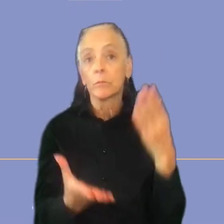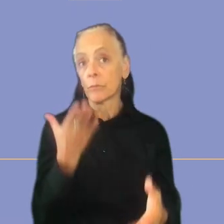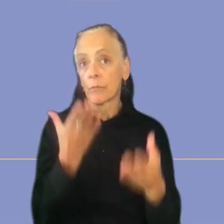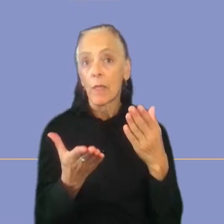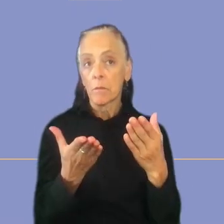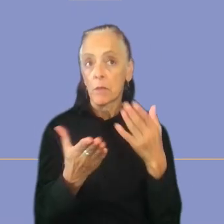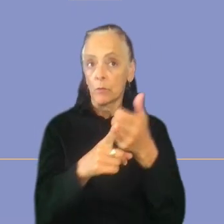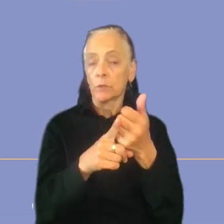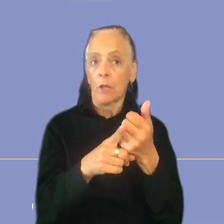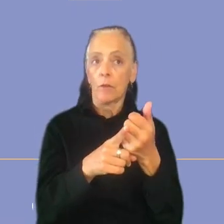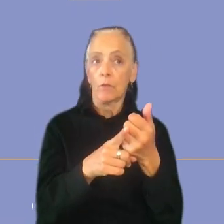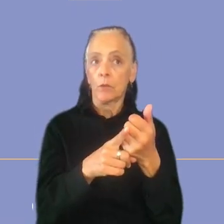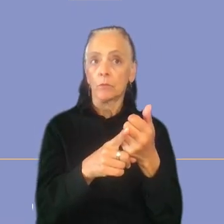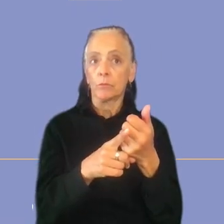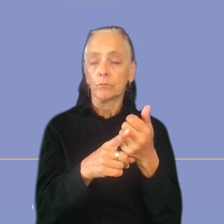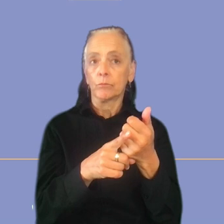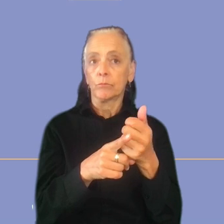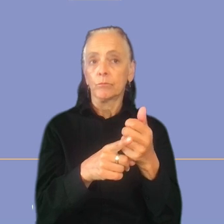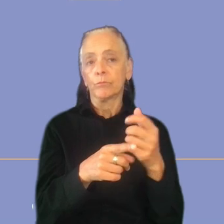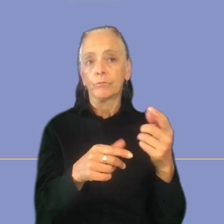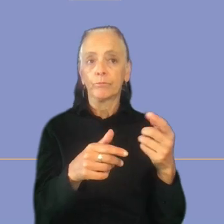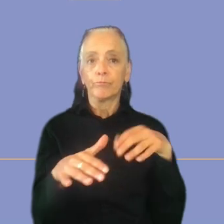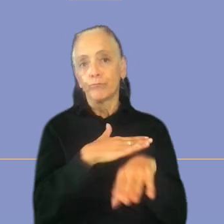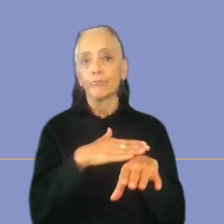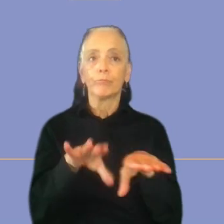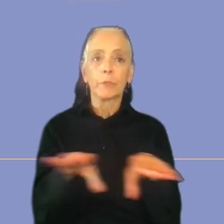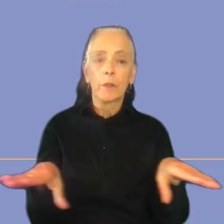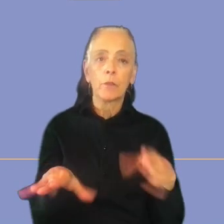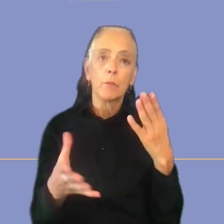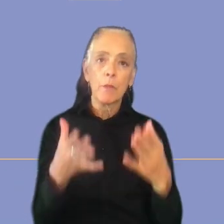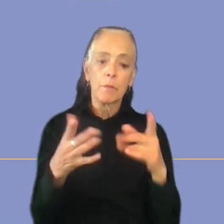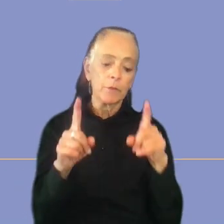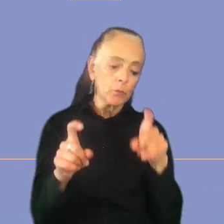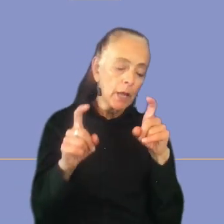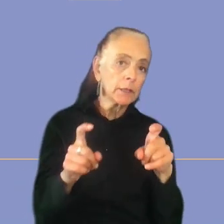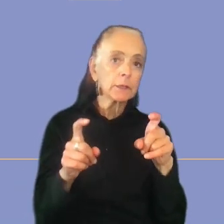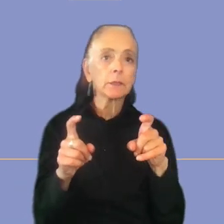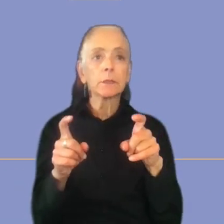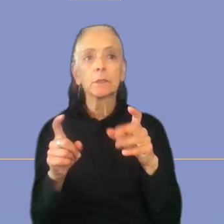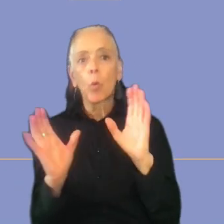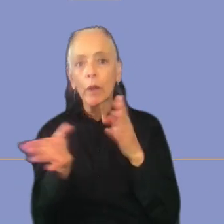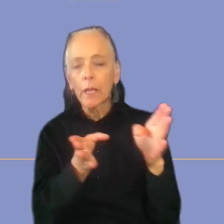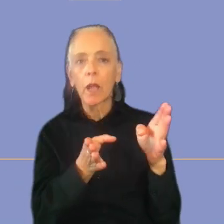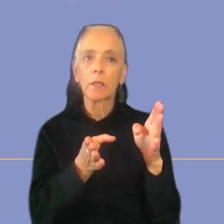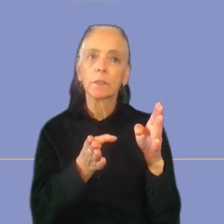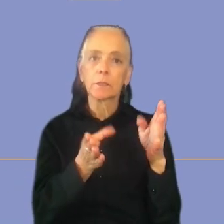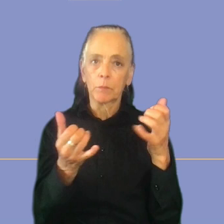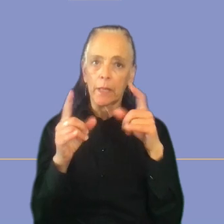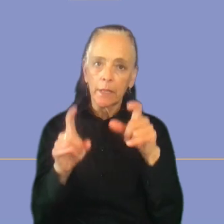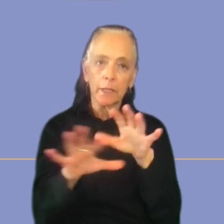that as a junior, you might have to do all these tests that are all around the playtest and organizing it. So that might be good to